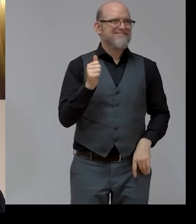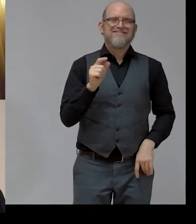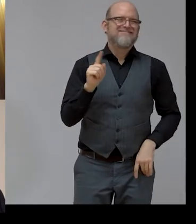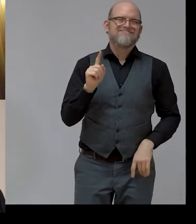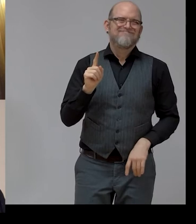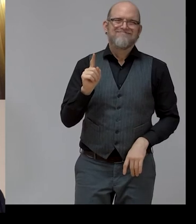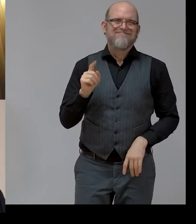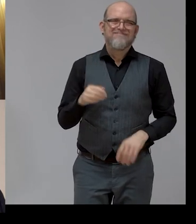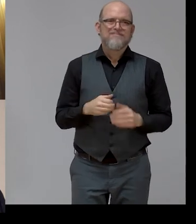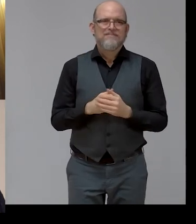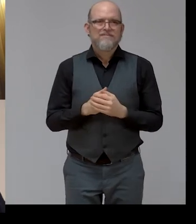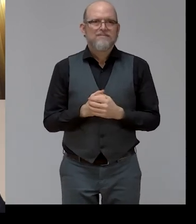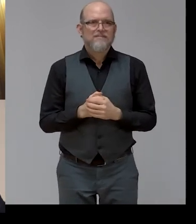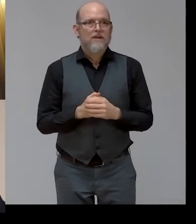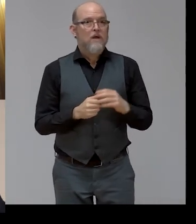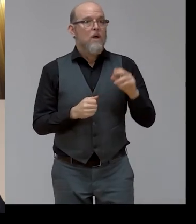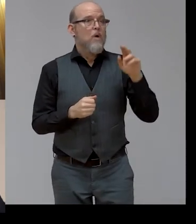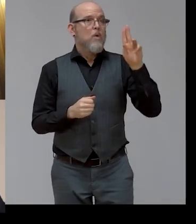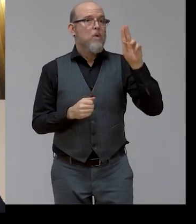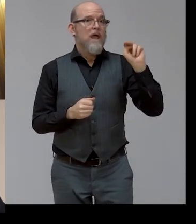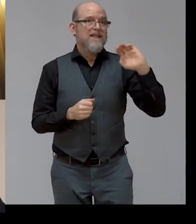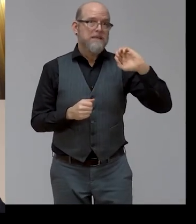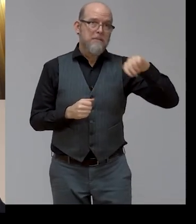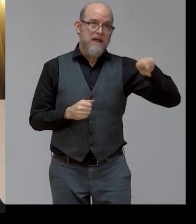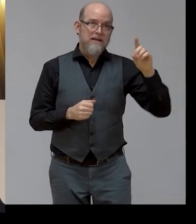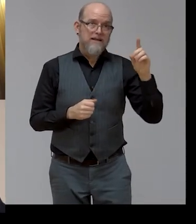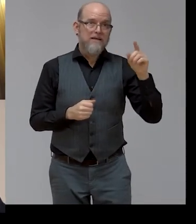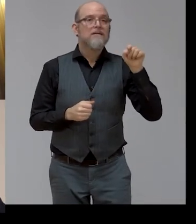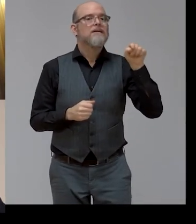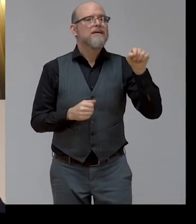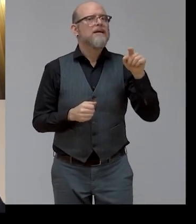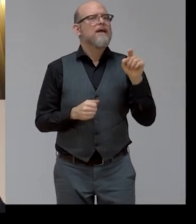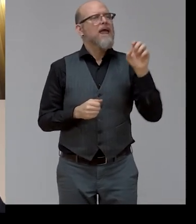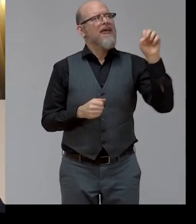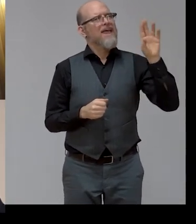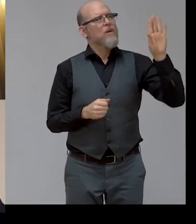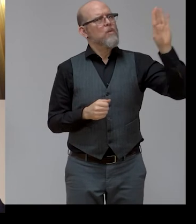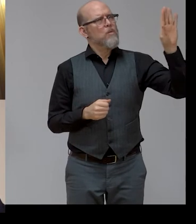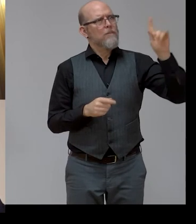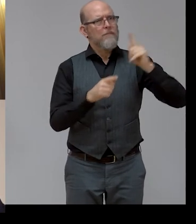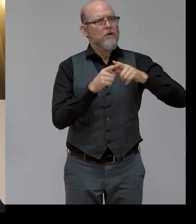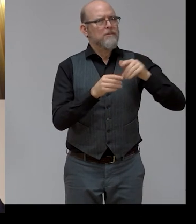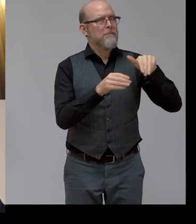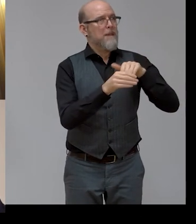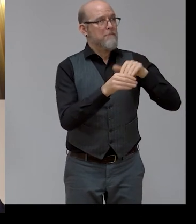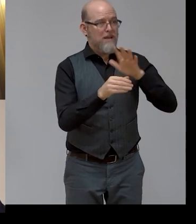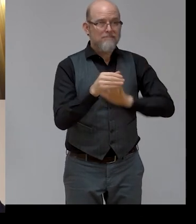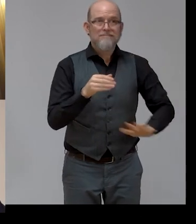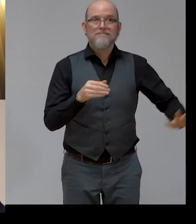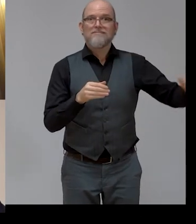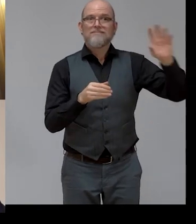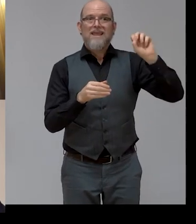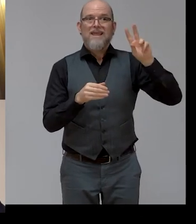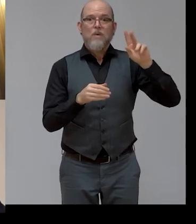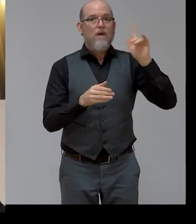Union and all of its member states have ratified, and it's kind of a more person-centered grounding to systems